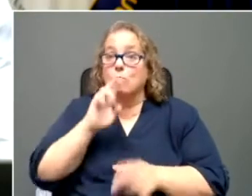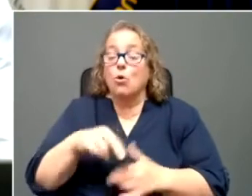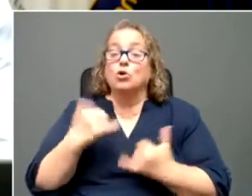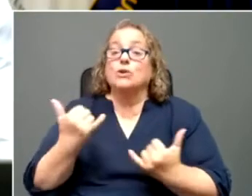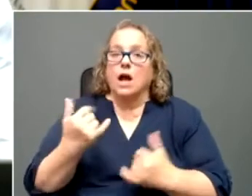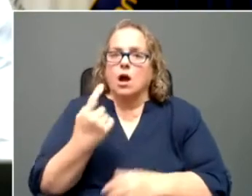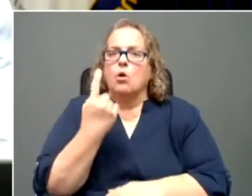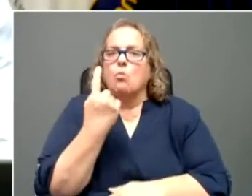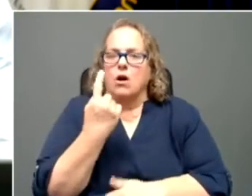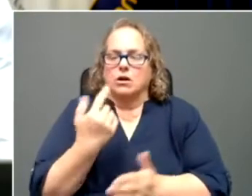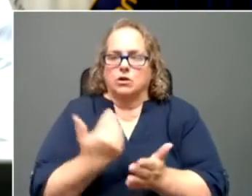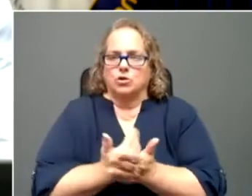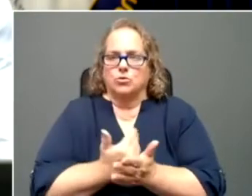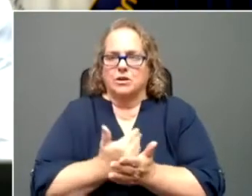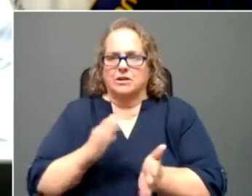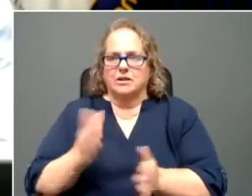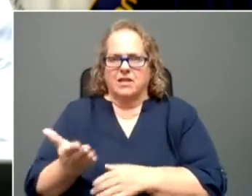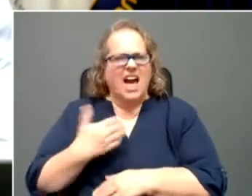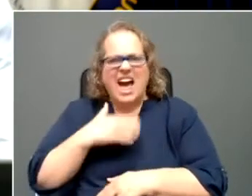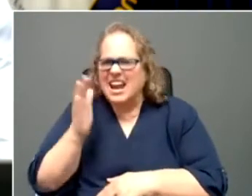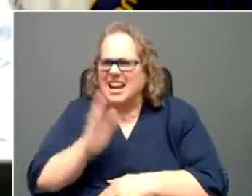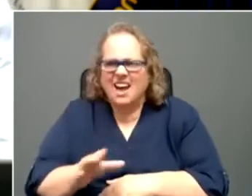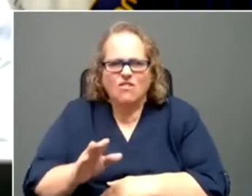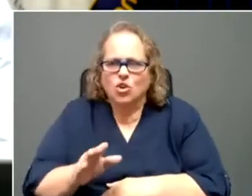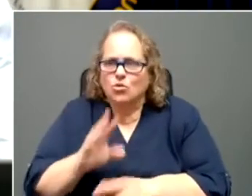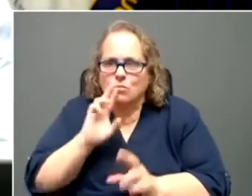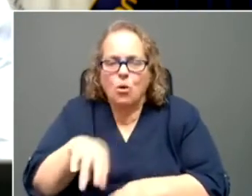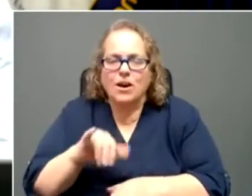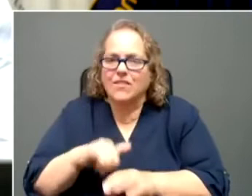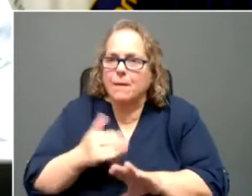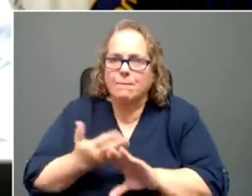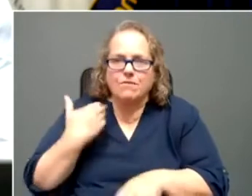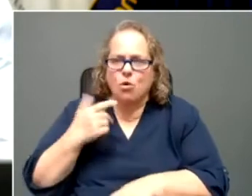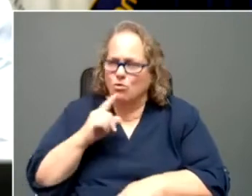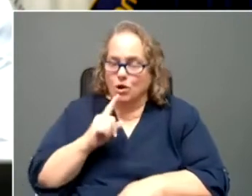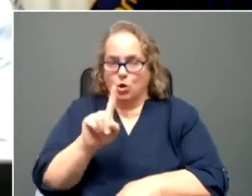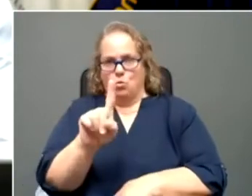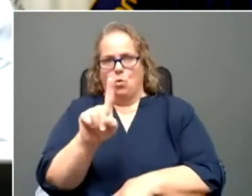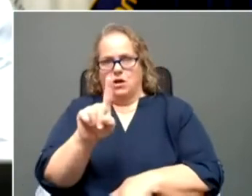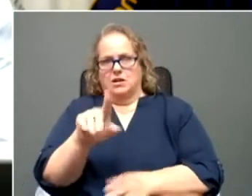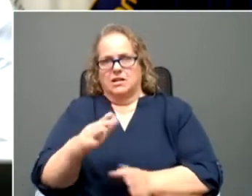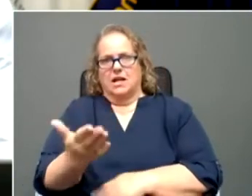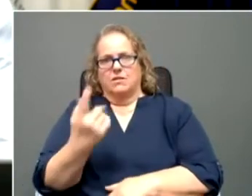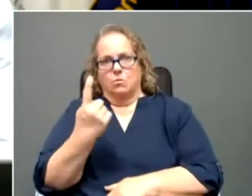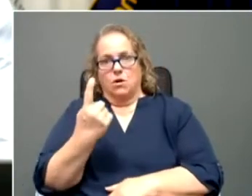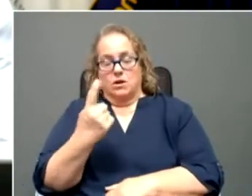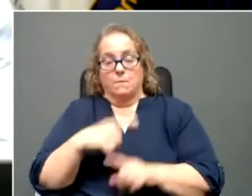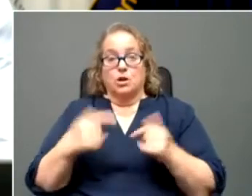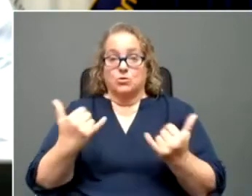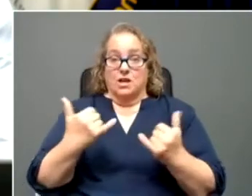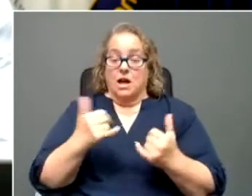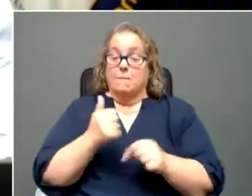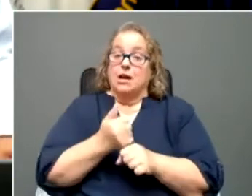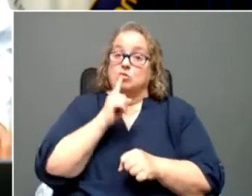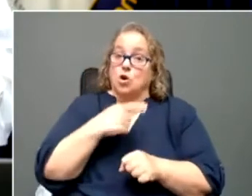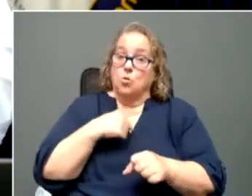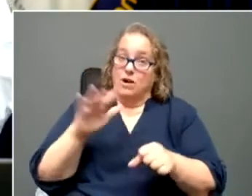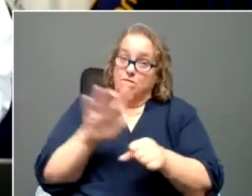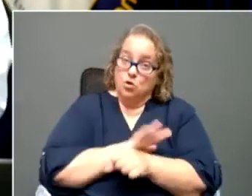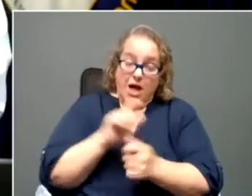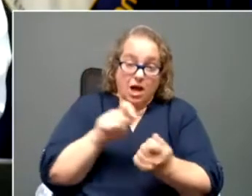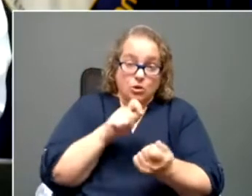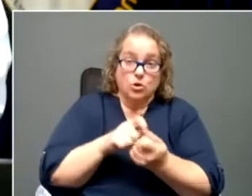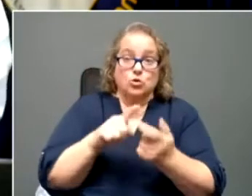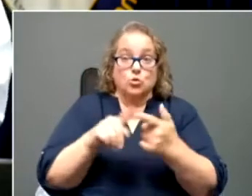remember the last time that was the case. But today to make sure we are being fully accurate and to close out our audit,